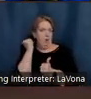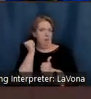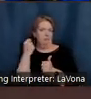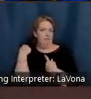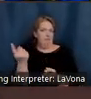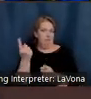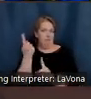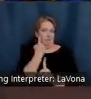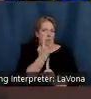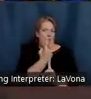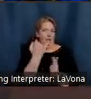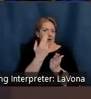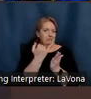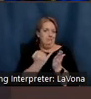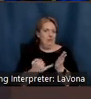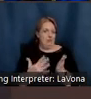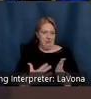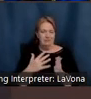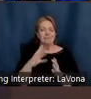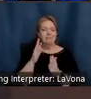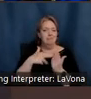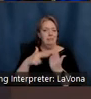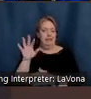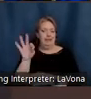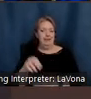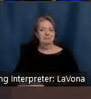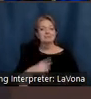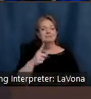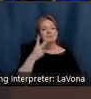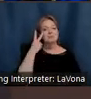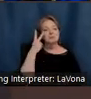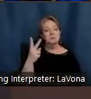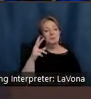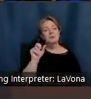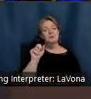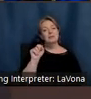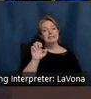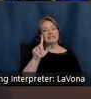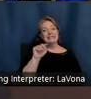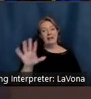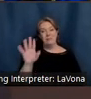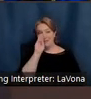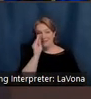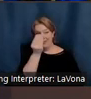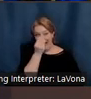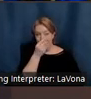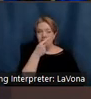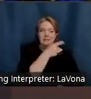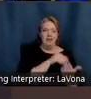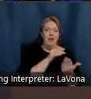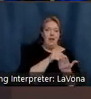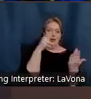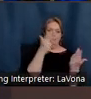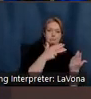flowers in many of his artworks, including his final painting of pink peonies, which was unfinished.